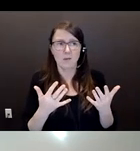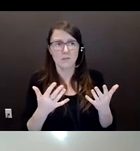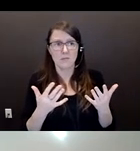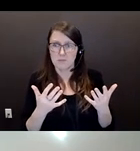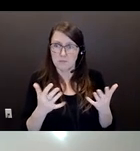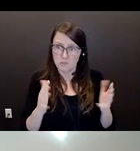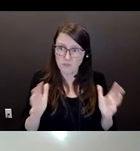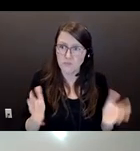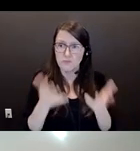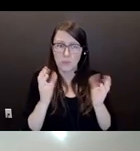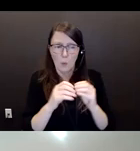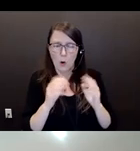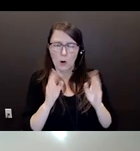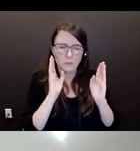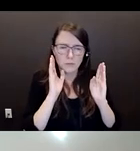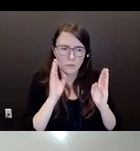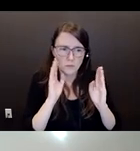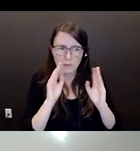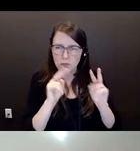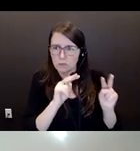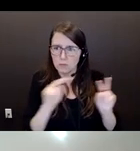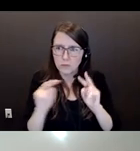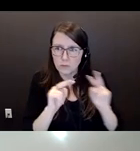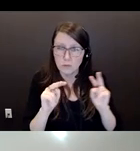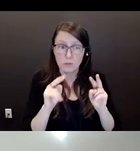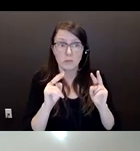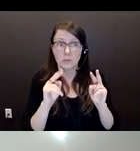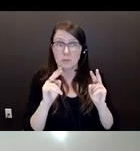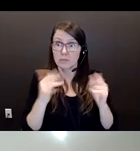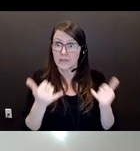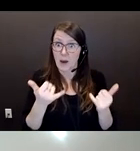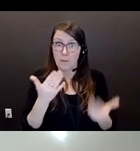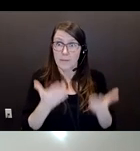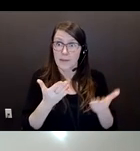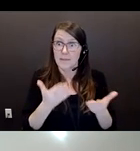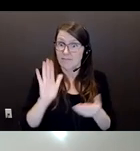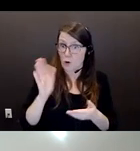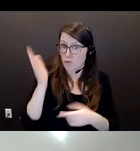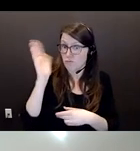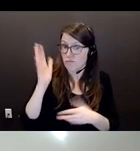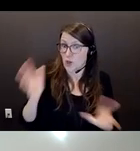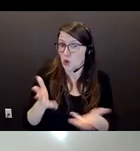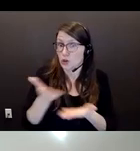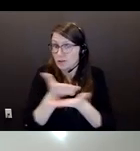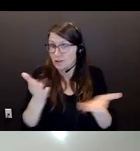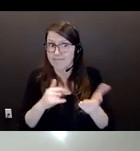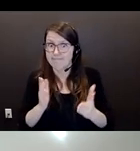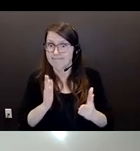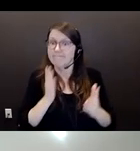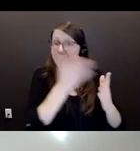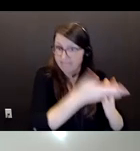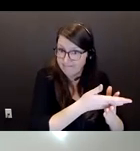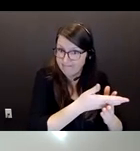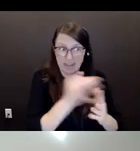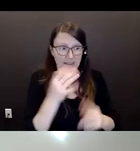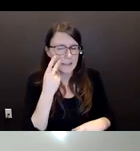out where we think before we may not have sort of asked as many questions. So I would encourage everyone as part of another program that we offer,